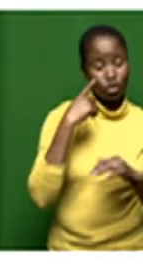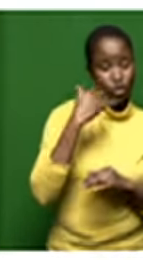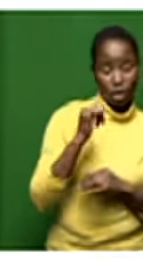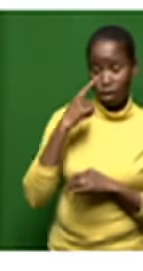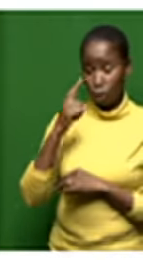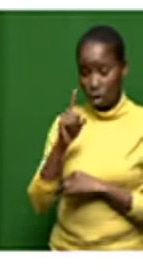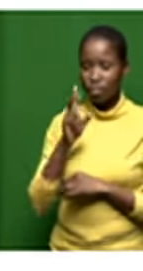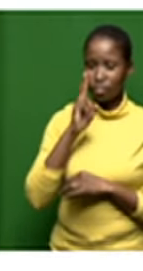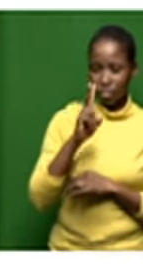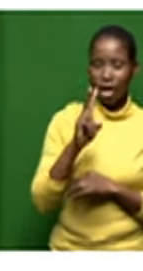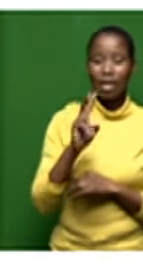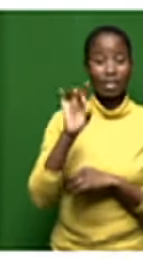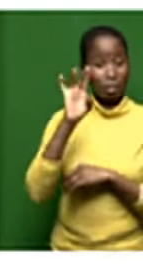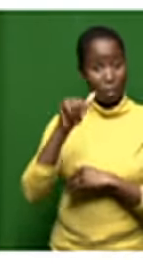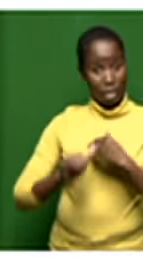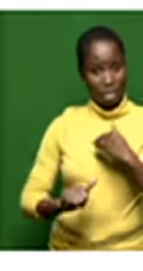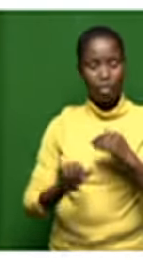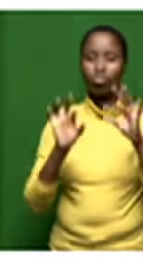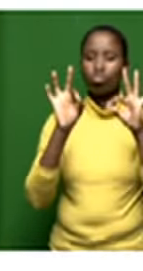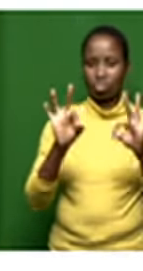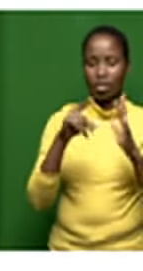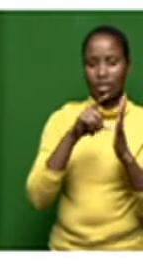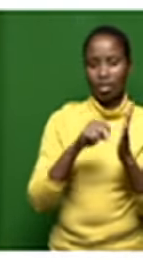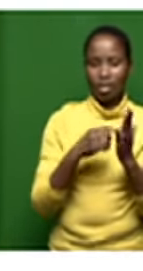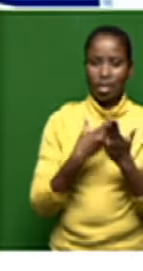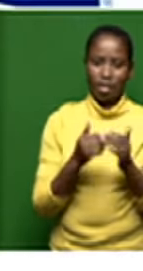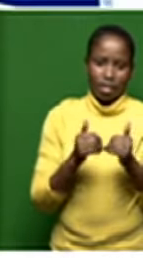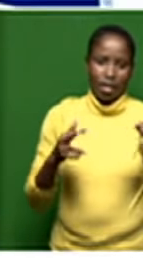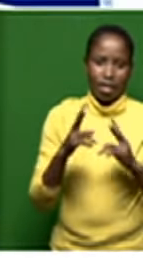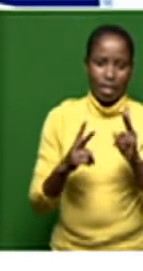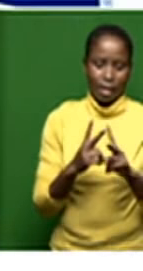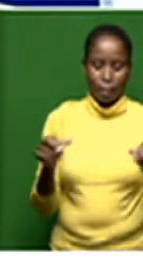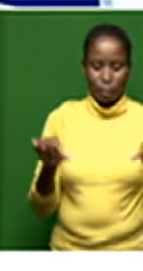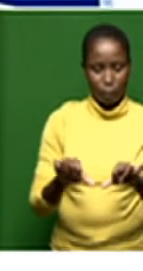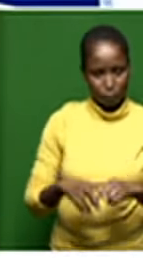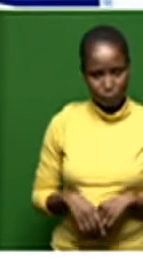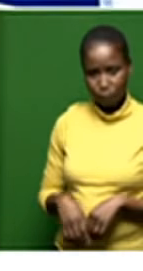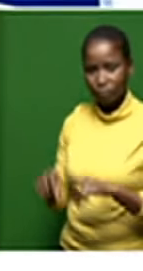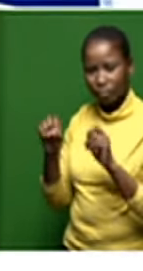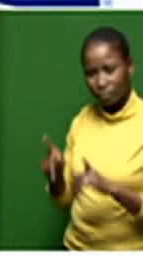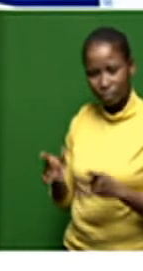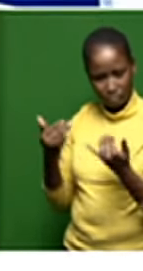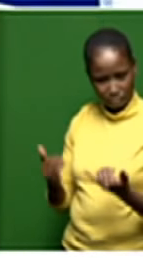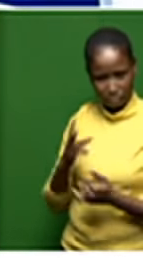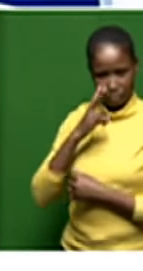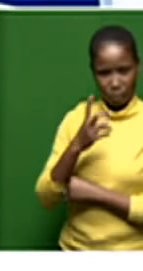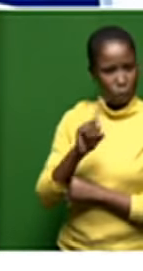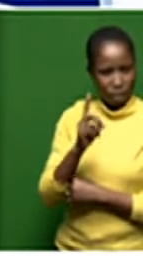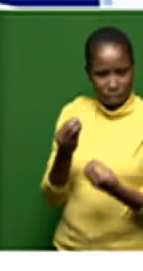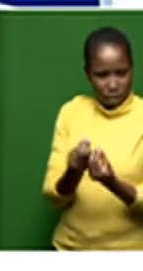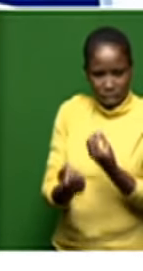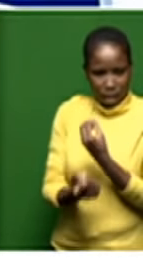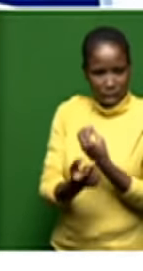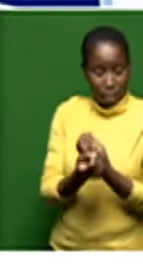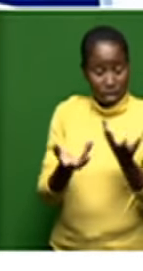september as a possible date for restart so let's just look at the status of uh things at saa